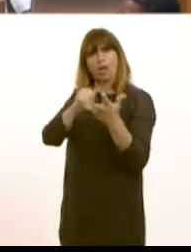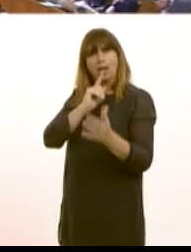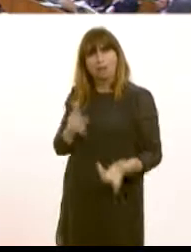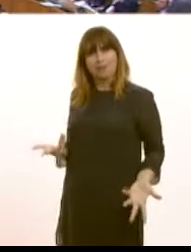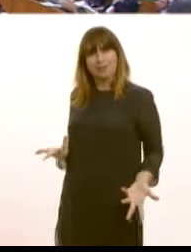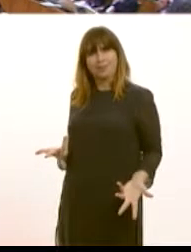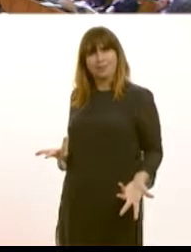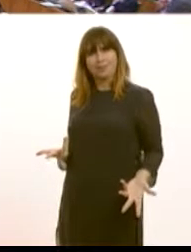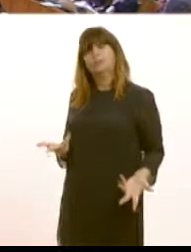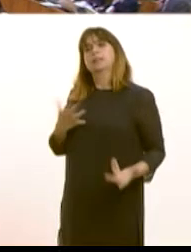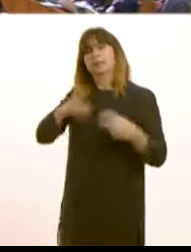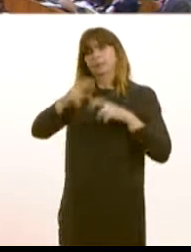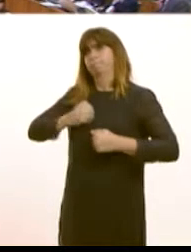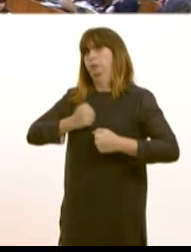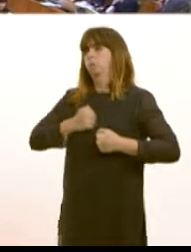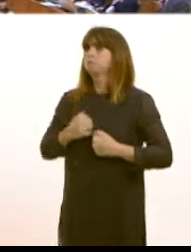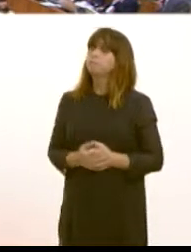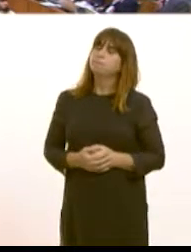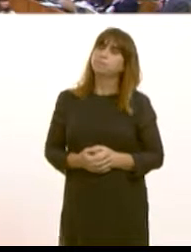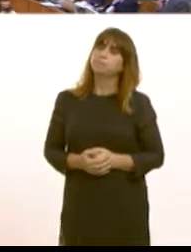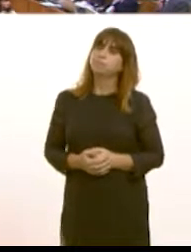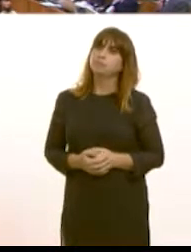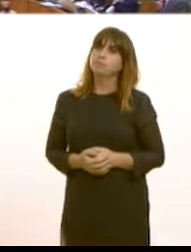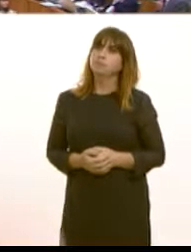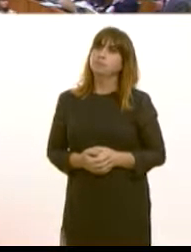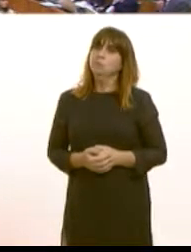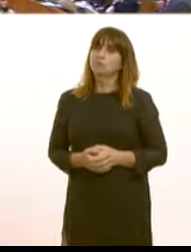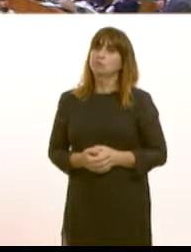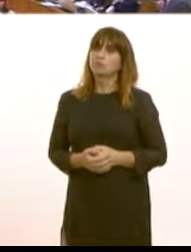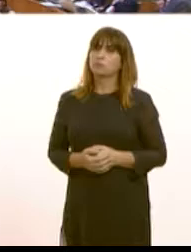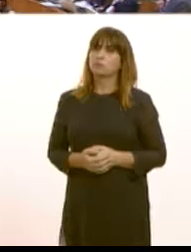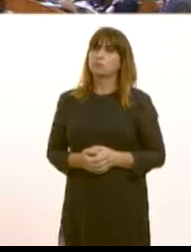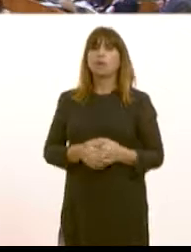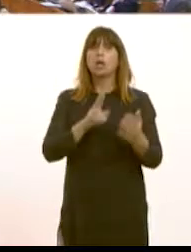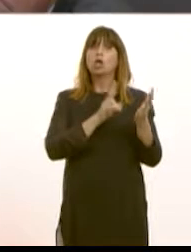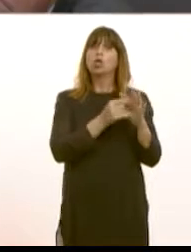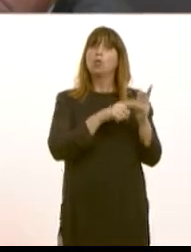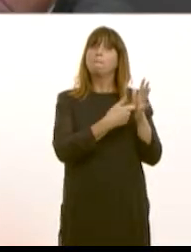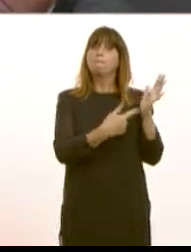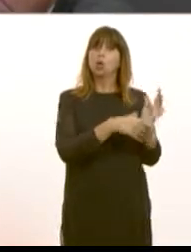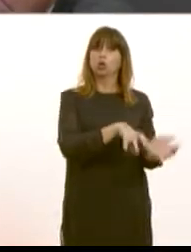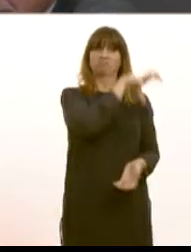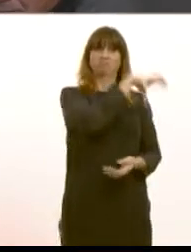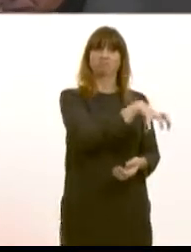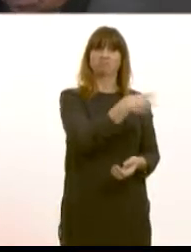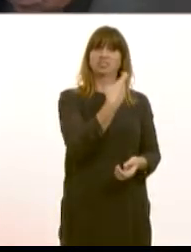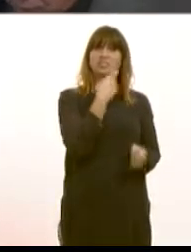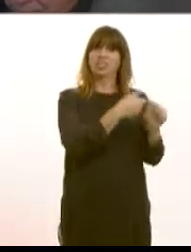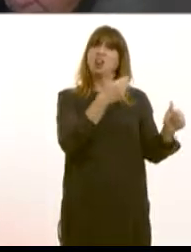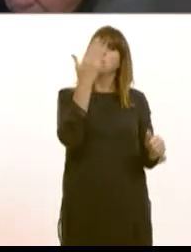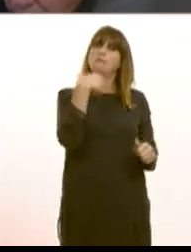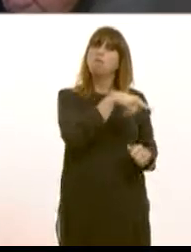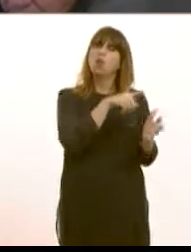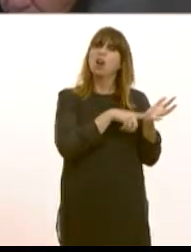Dior Cleweth. First, Minister, as you are aware, the plants in Newport, my constituency, at the Orbworks and